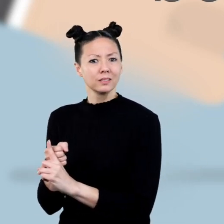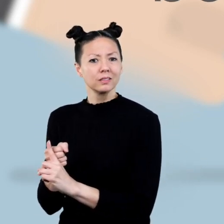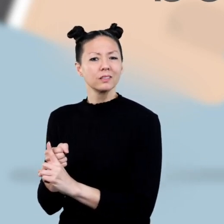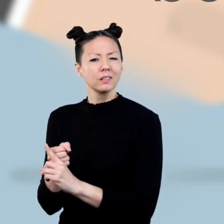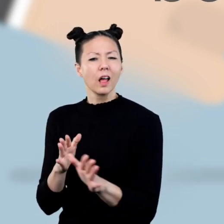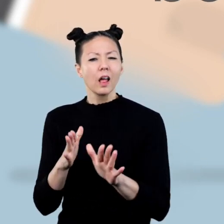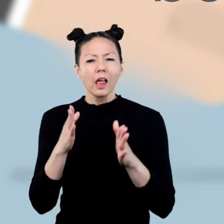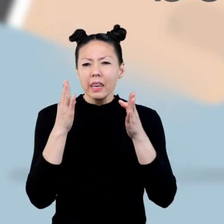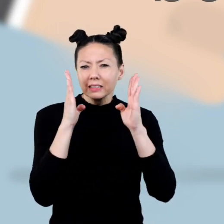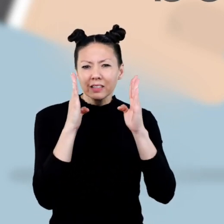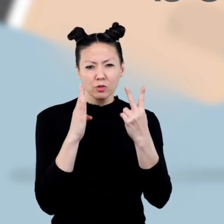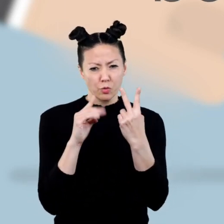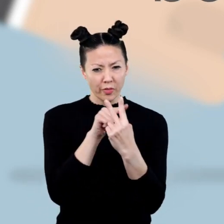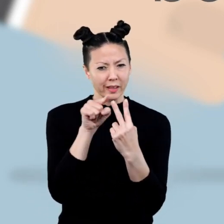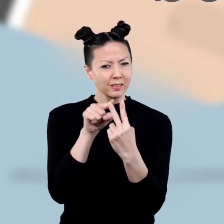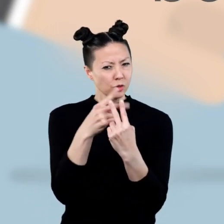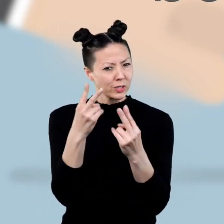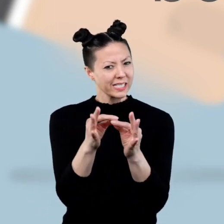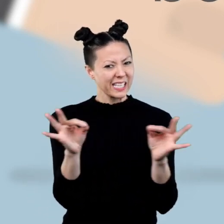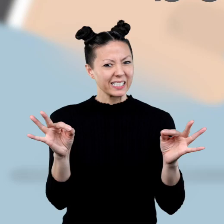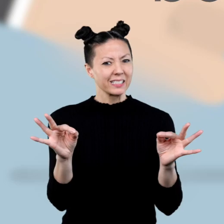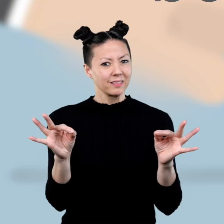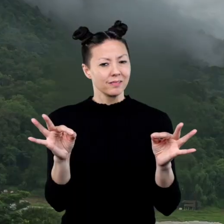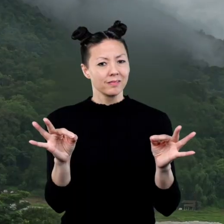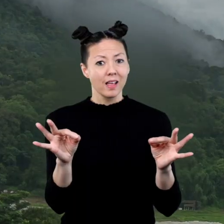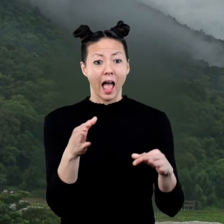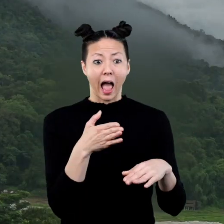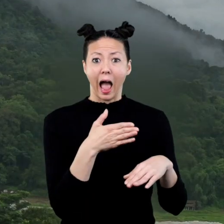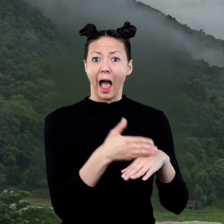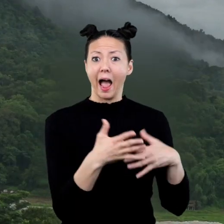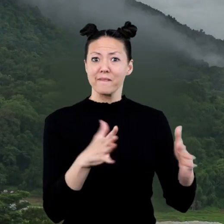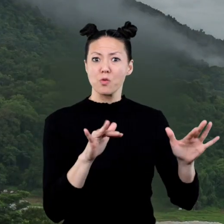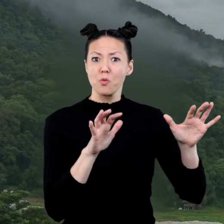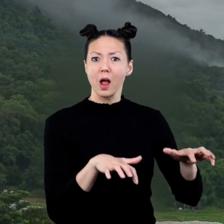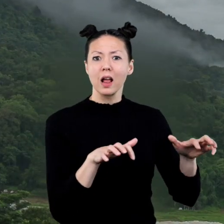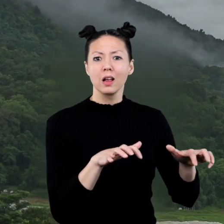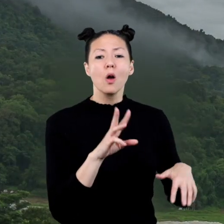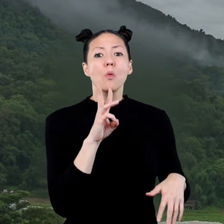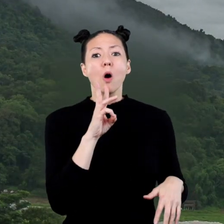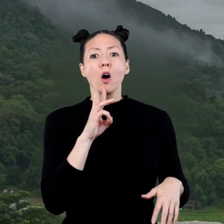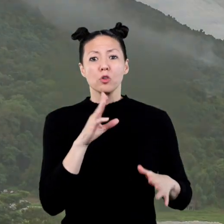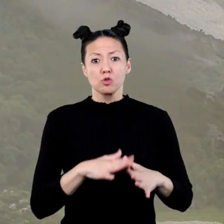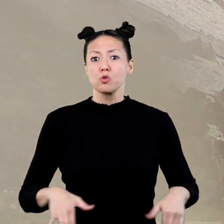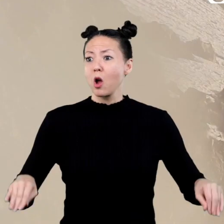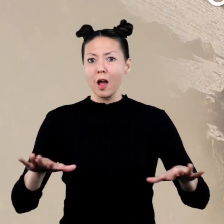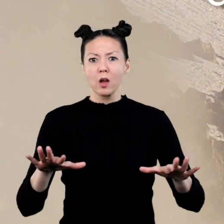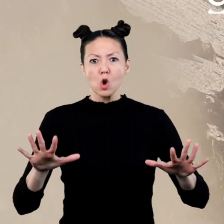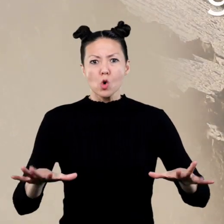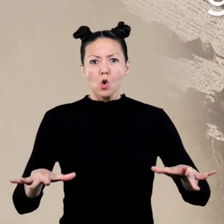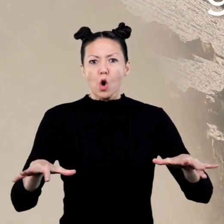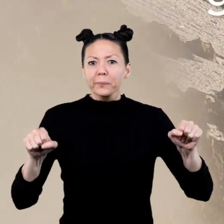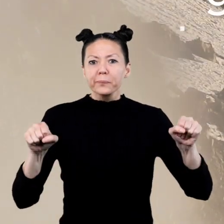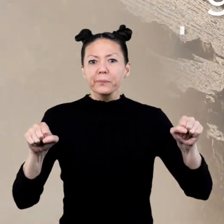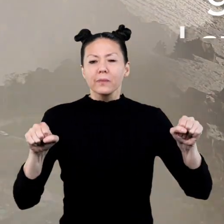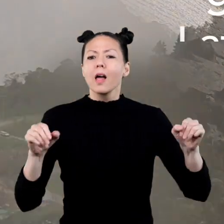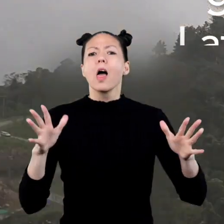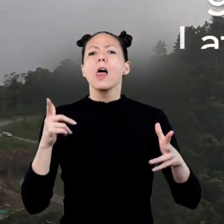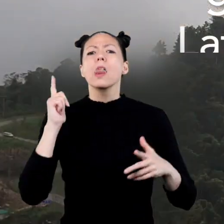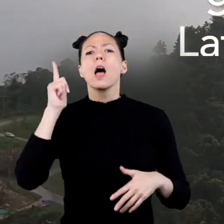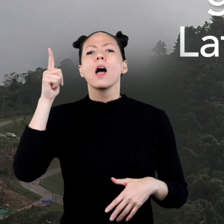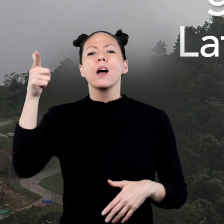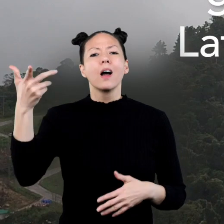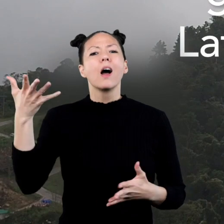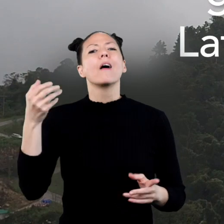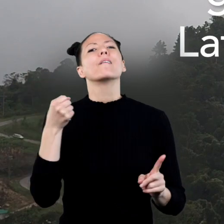effect. Listen to these two sentences. After it rained, the water on the ground evaporated, later